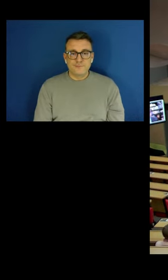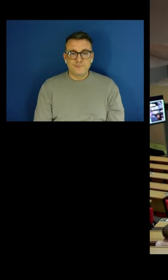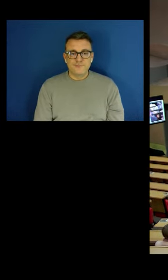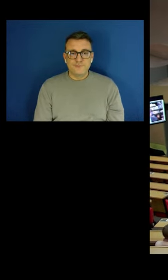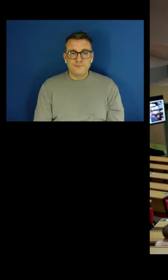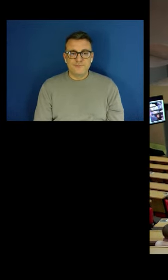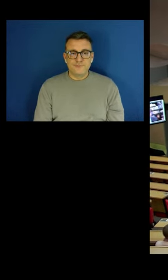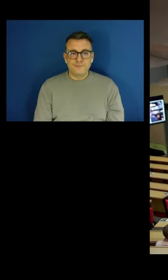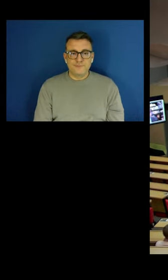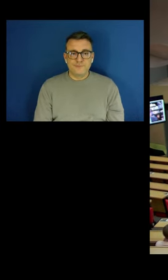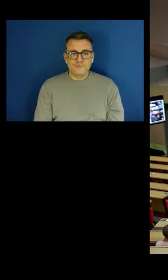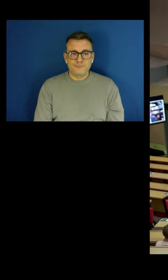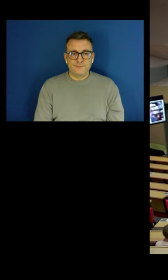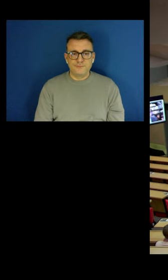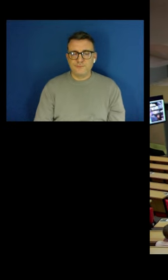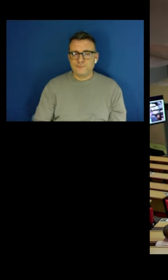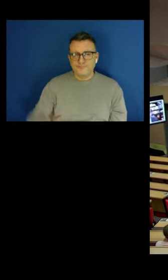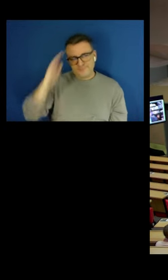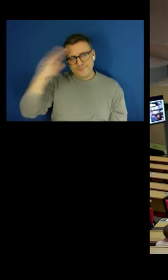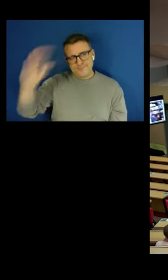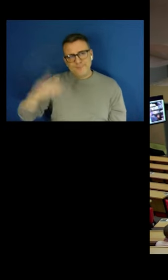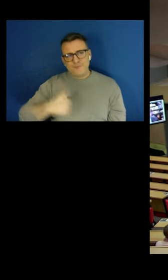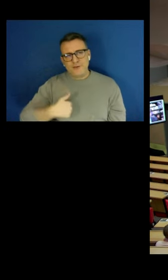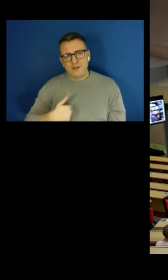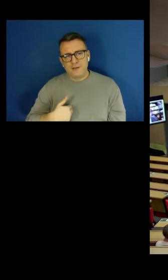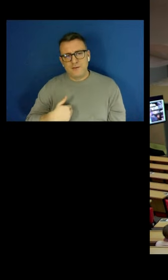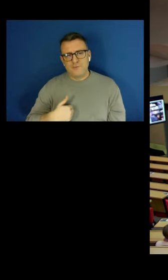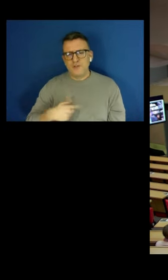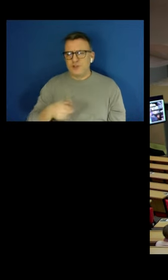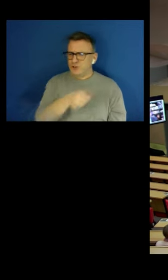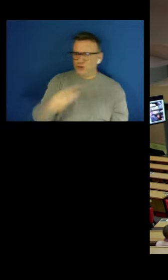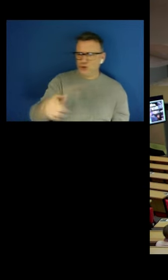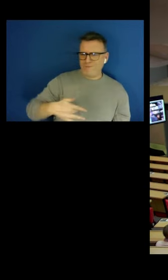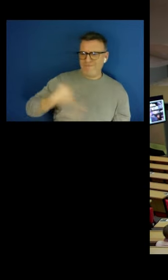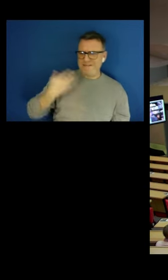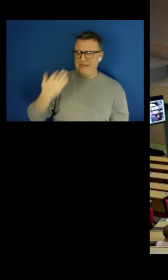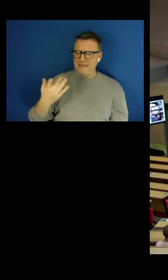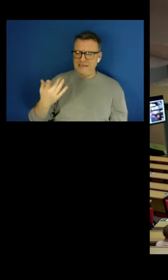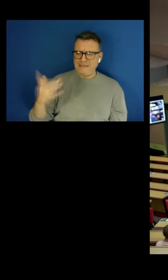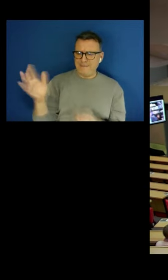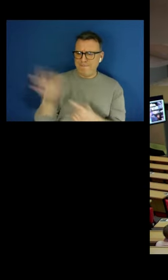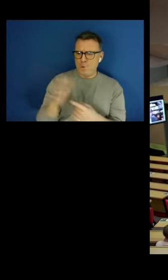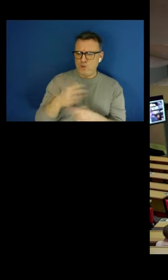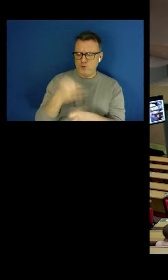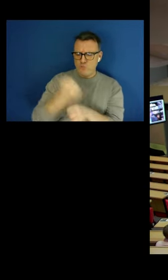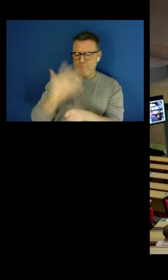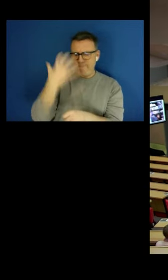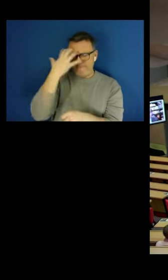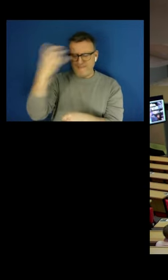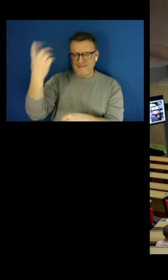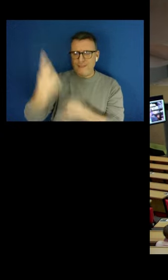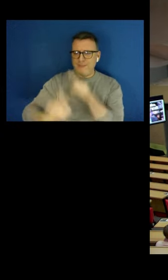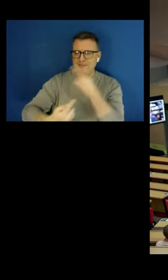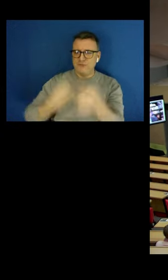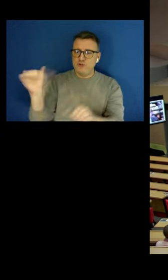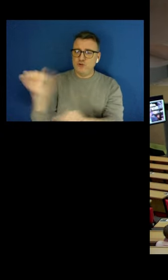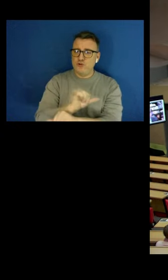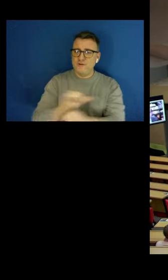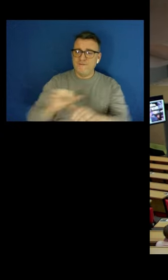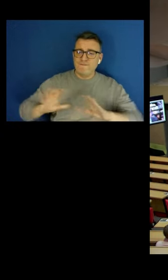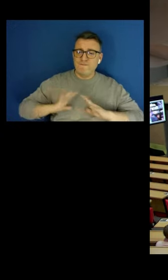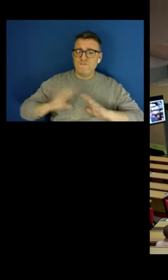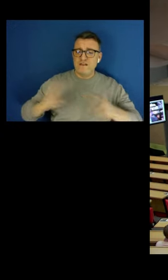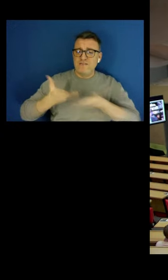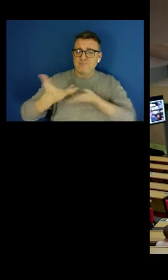Hi, I'll just, do you think it's advisable for governments to provide free counseling psychotherapy sessions